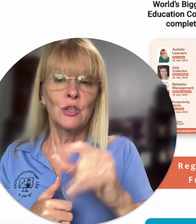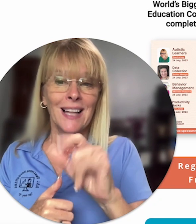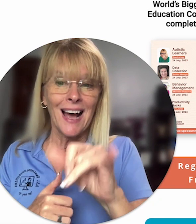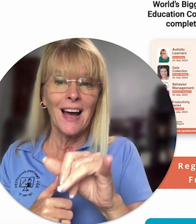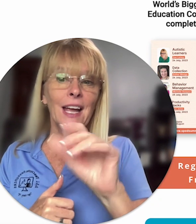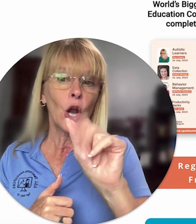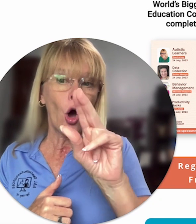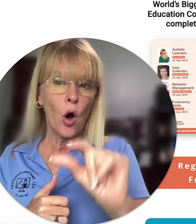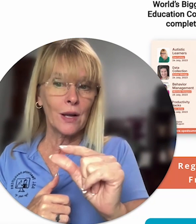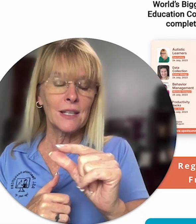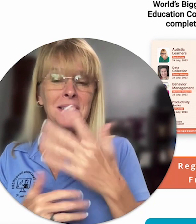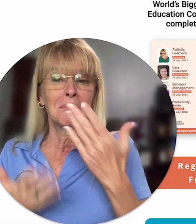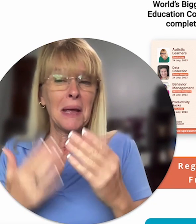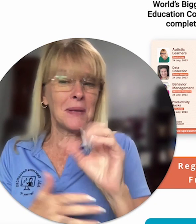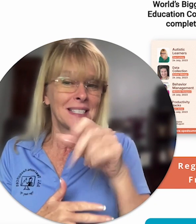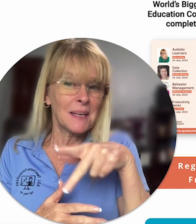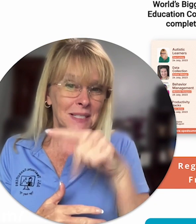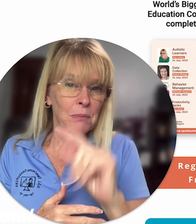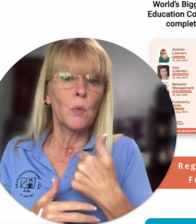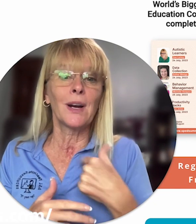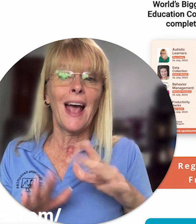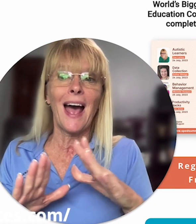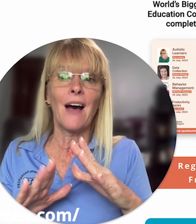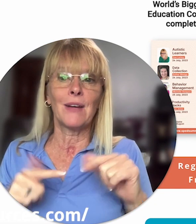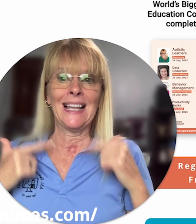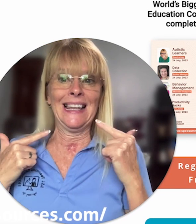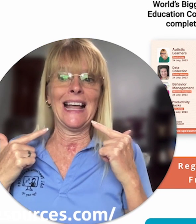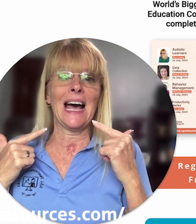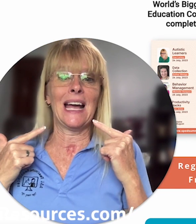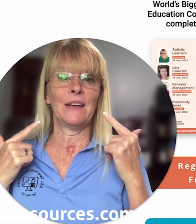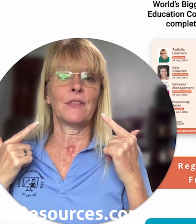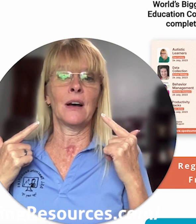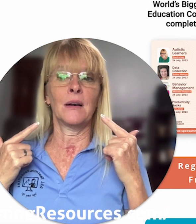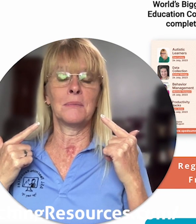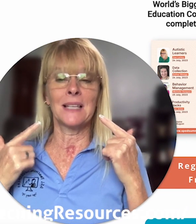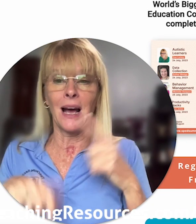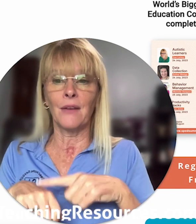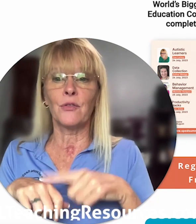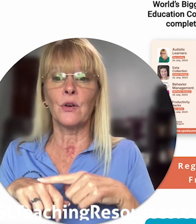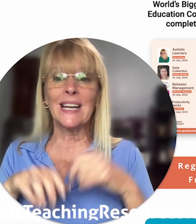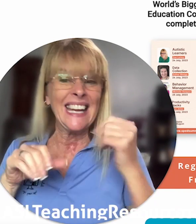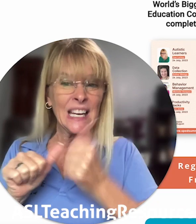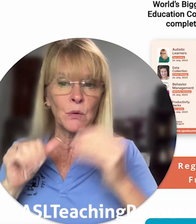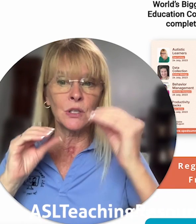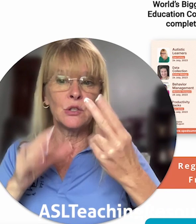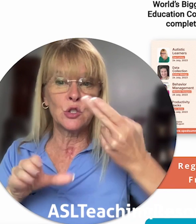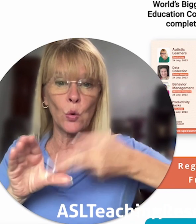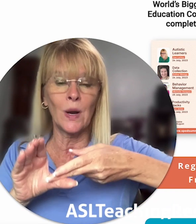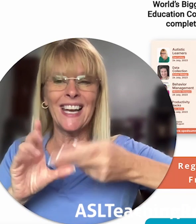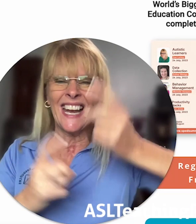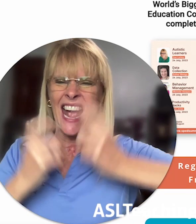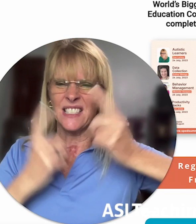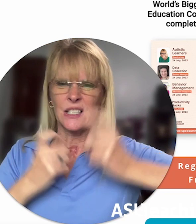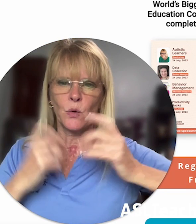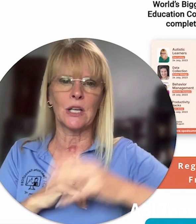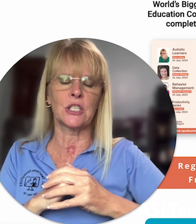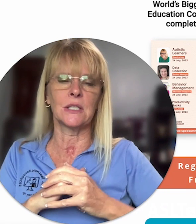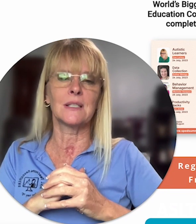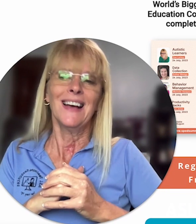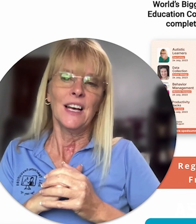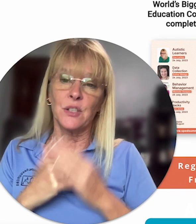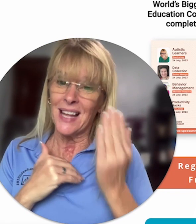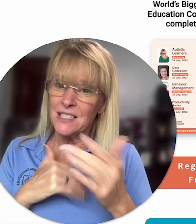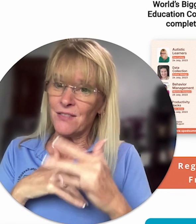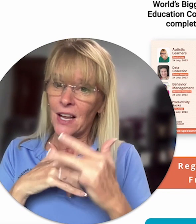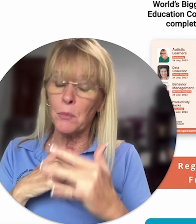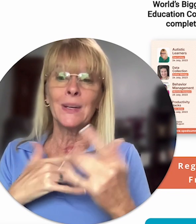july and august maybe september we're going to have a live time for anyone to join and ask us questions